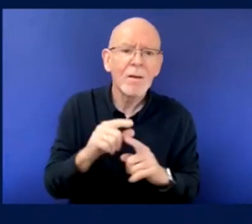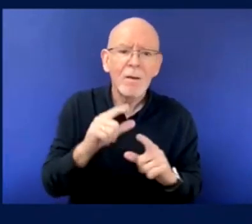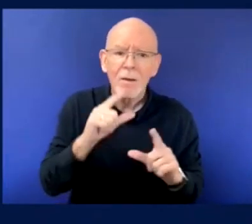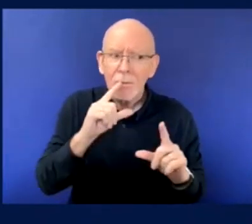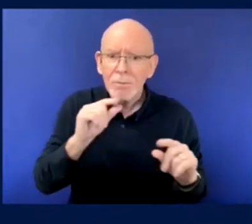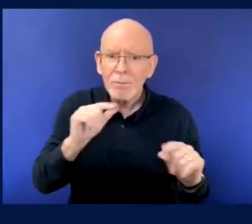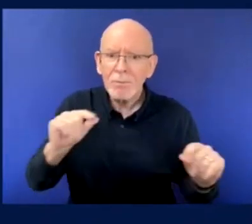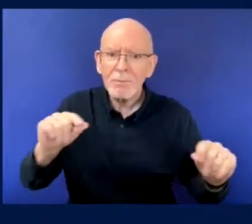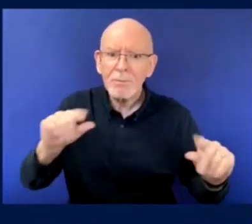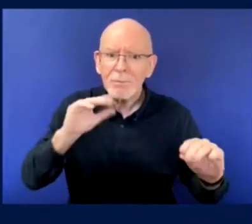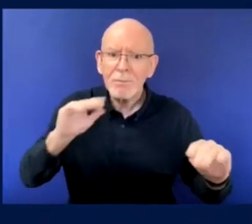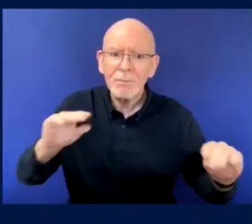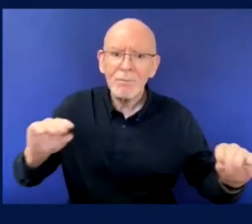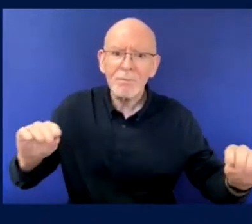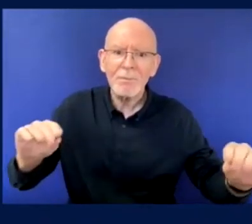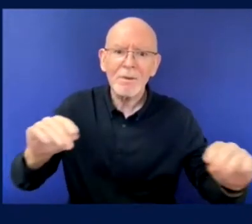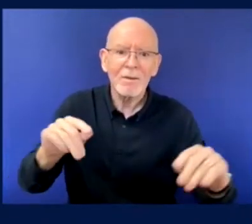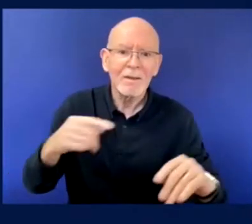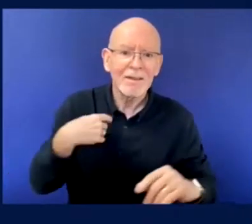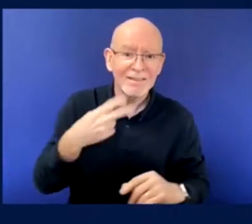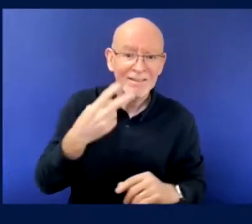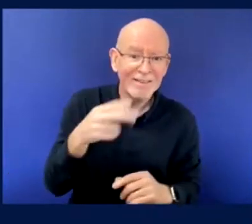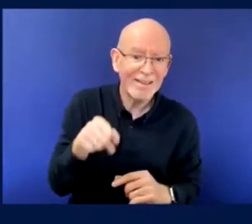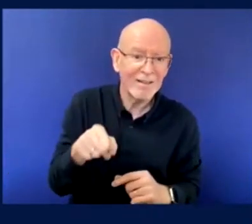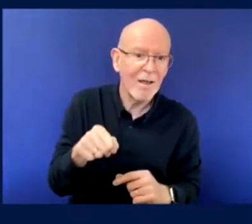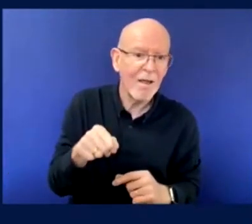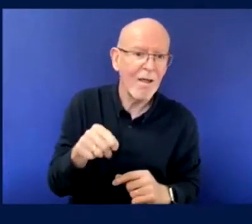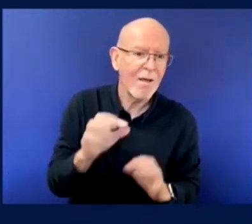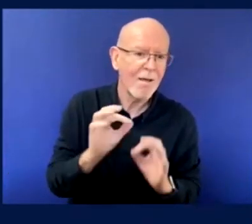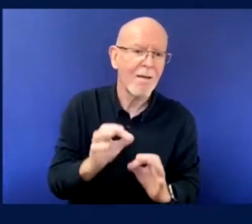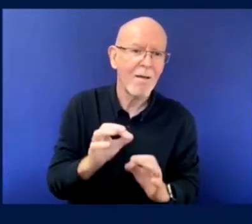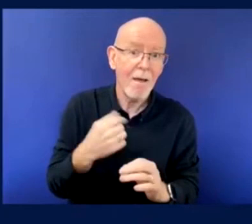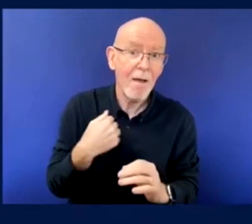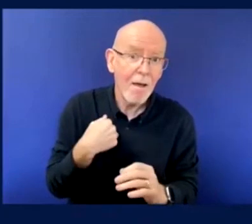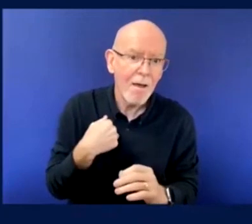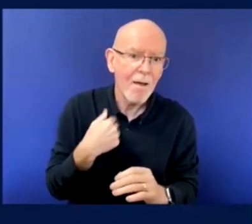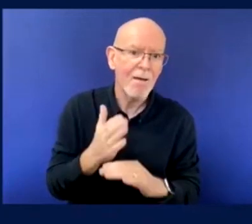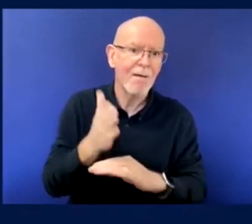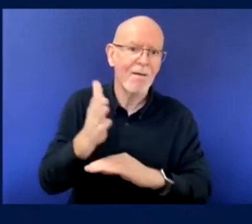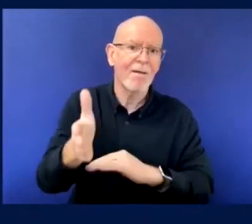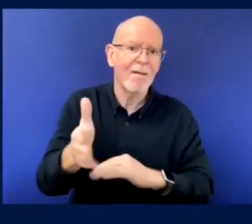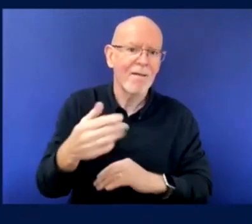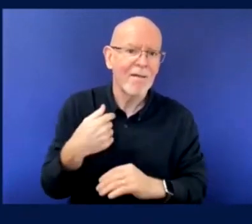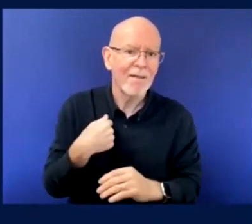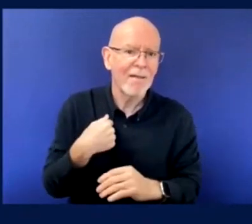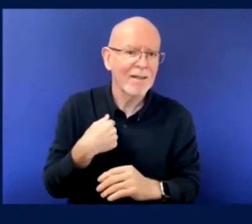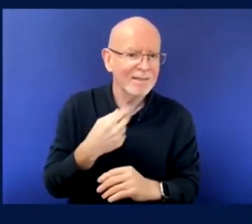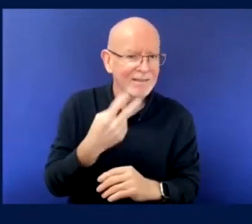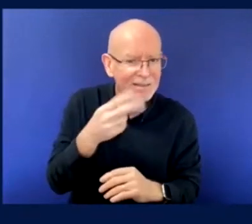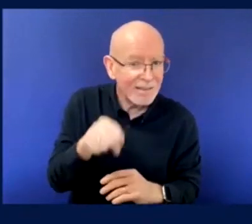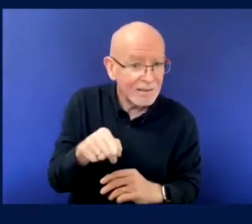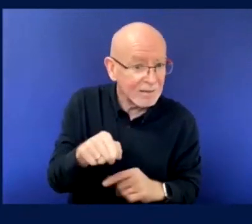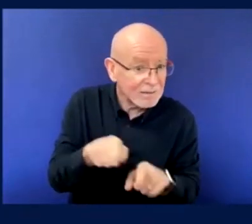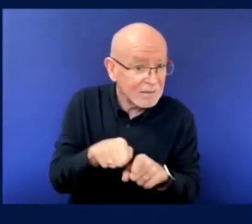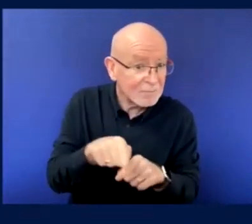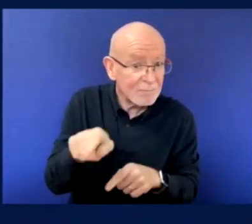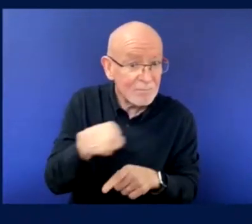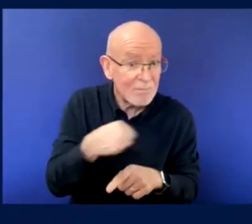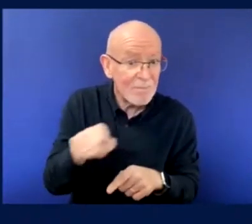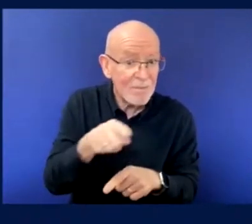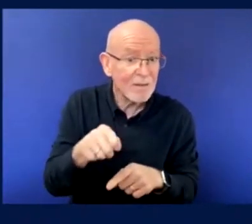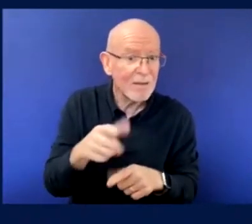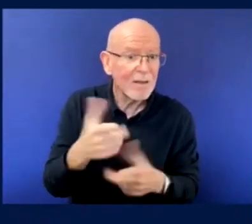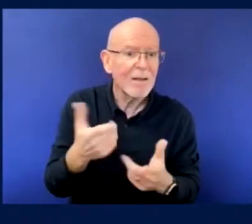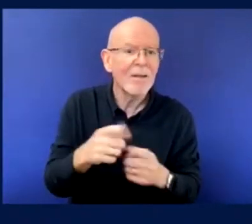much does you don't base your decisions on the information given by the club rather than another